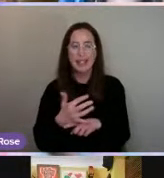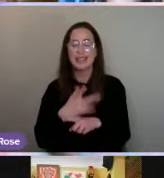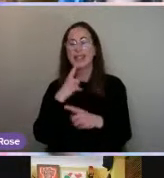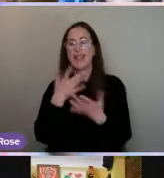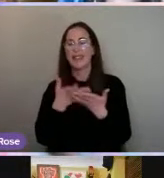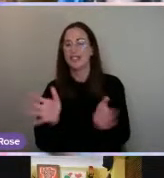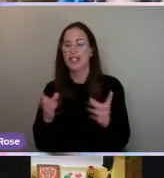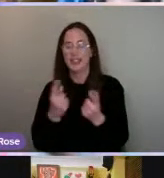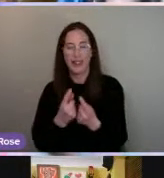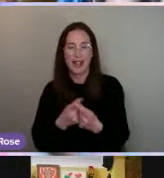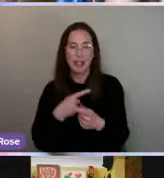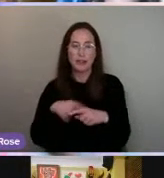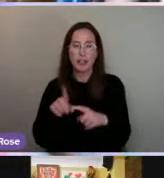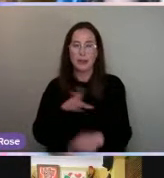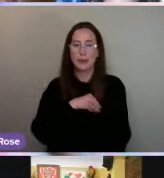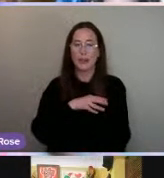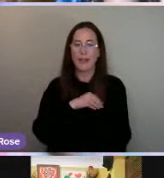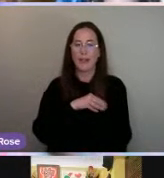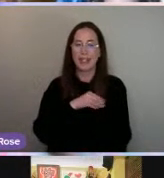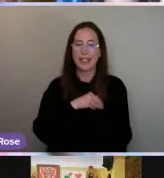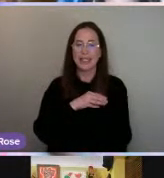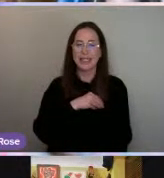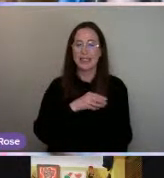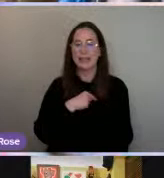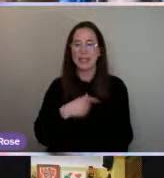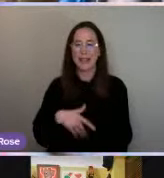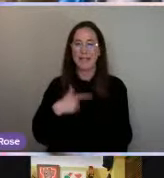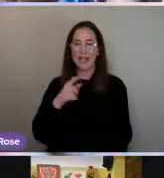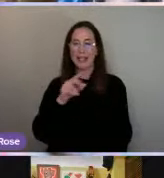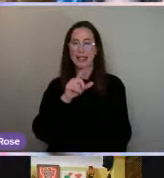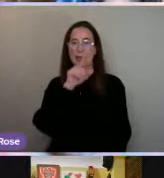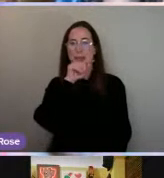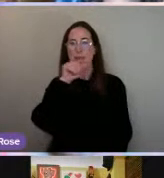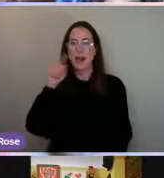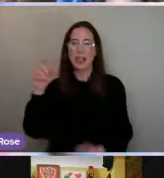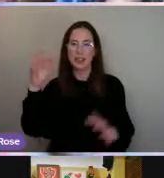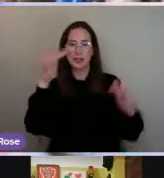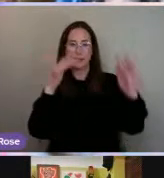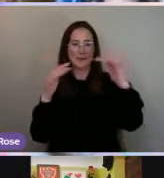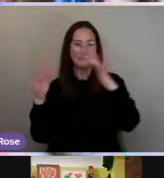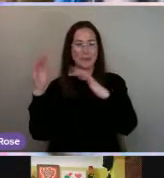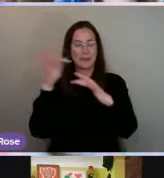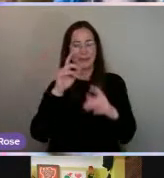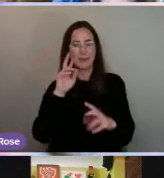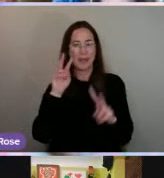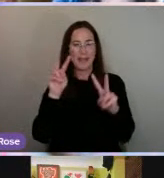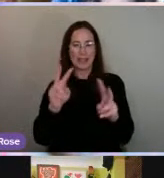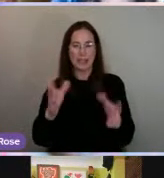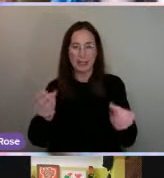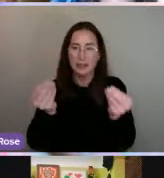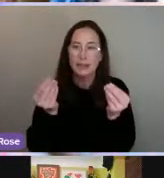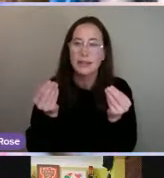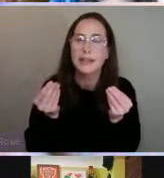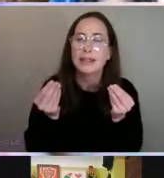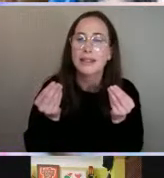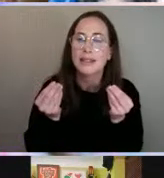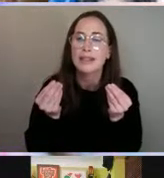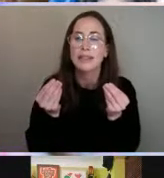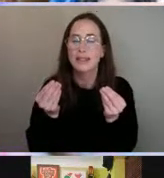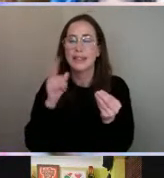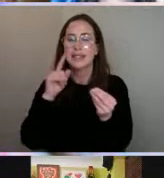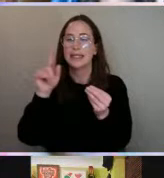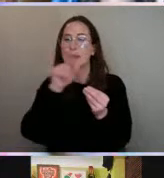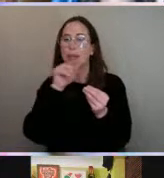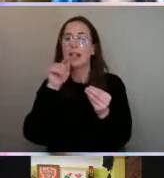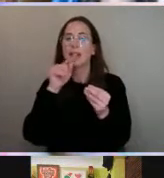try and like soften it up a little bit because on the top, there's some little birds that you will see. But you have to see it closer because it's outlined of a